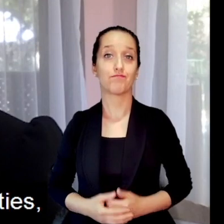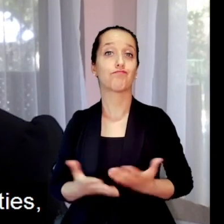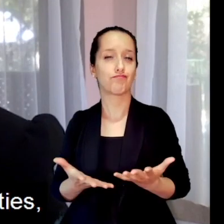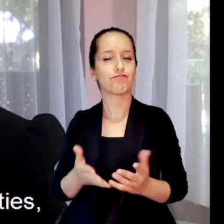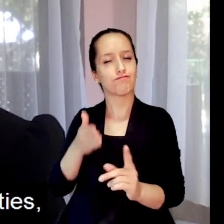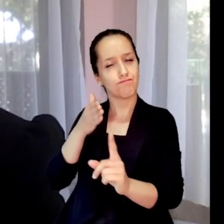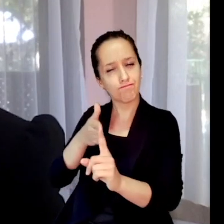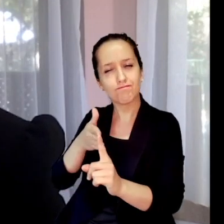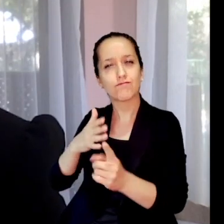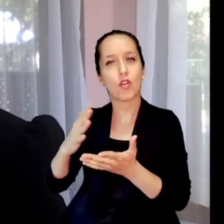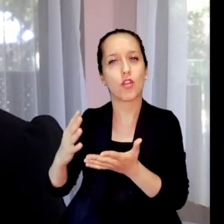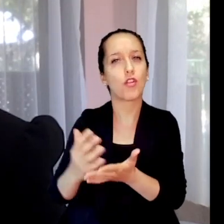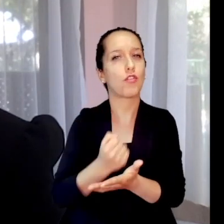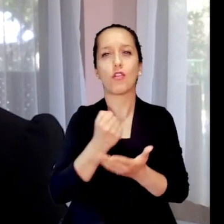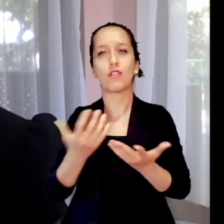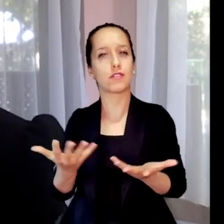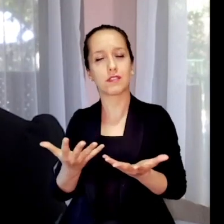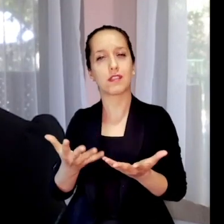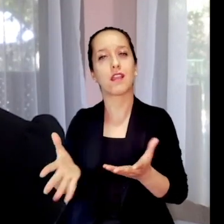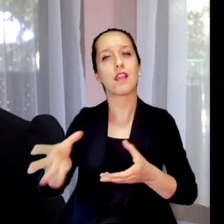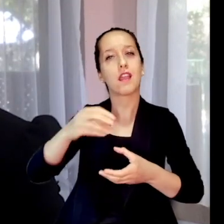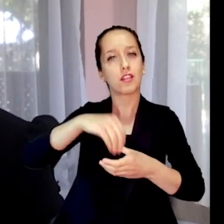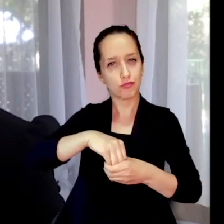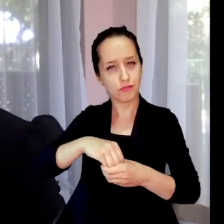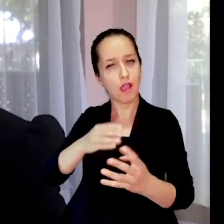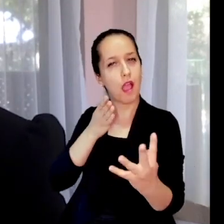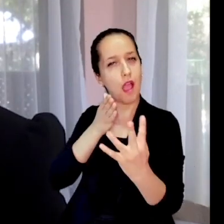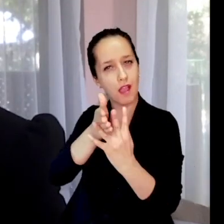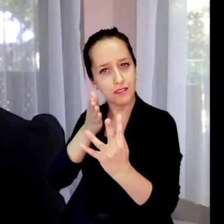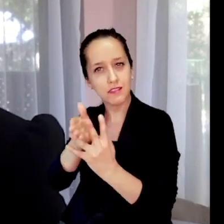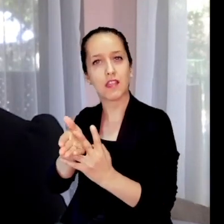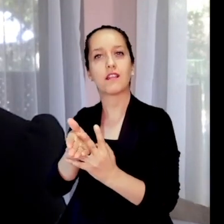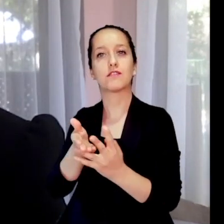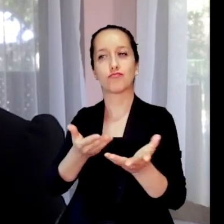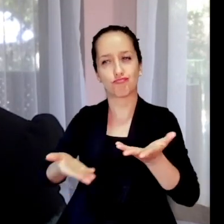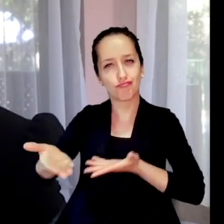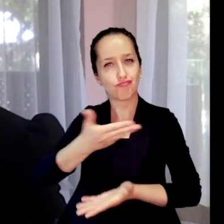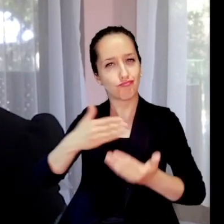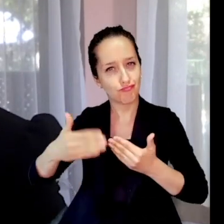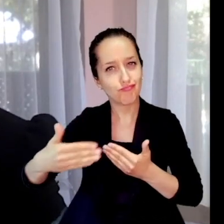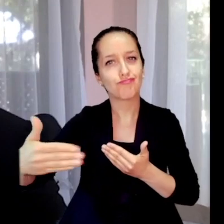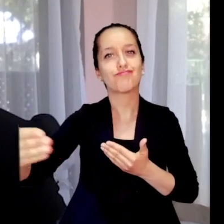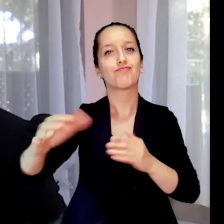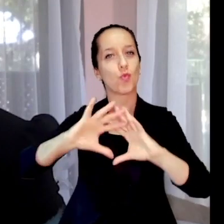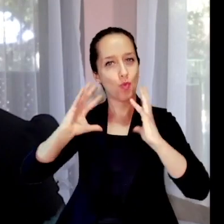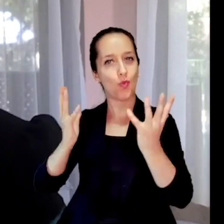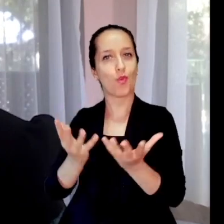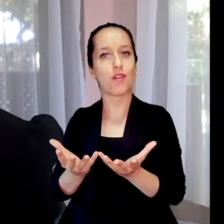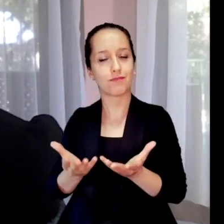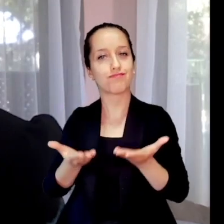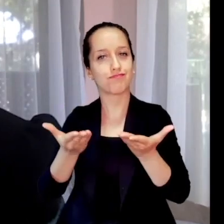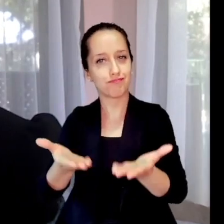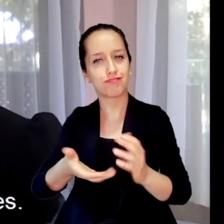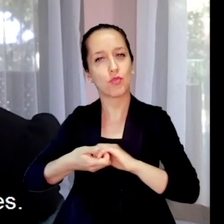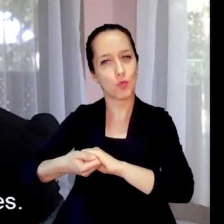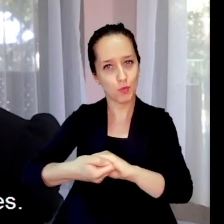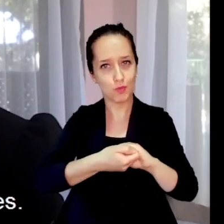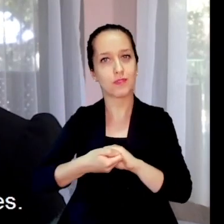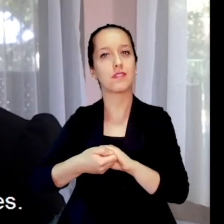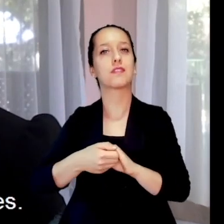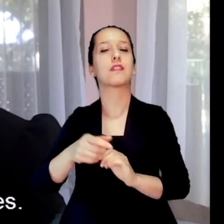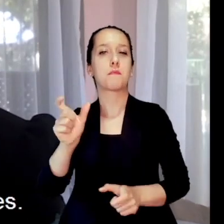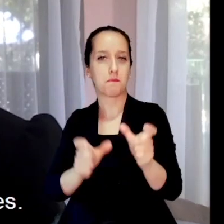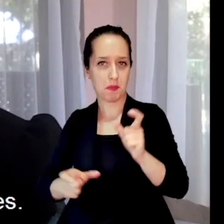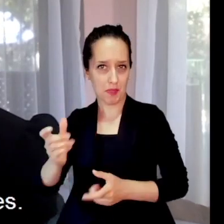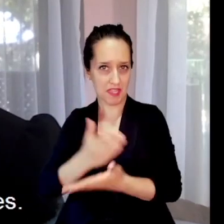to achieve an inclusive, accessible, and sustainable world for